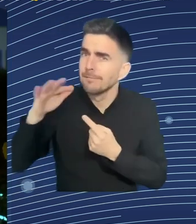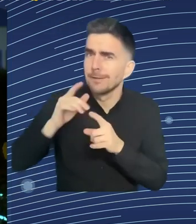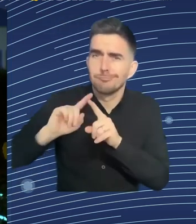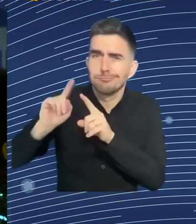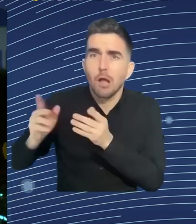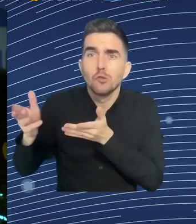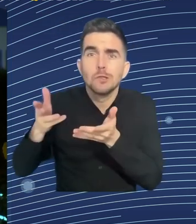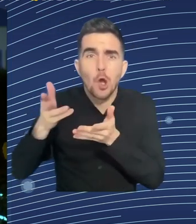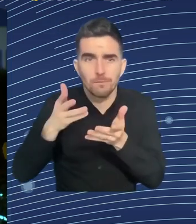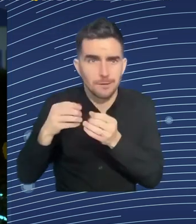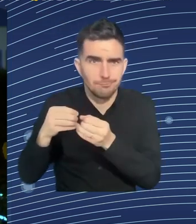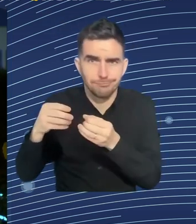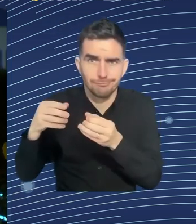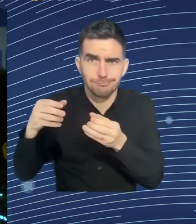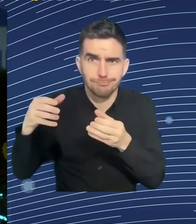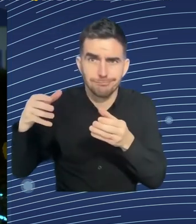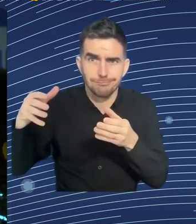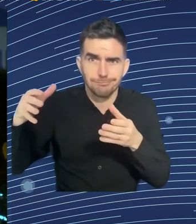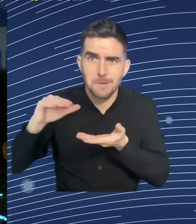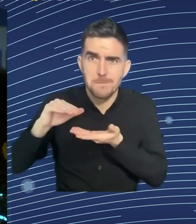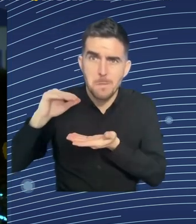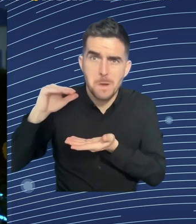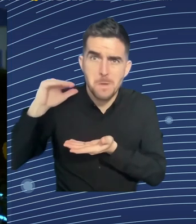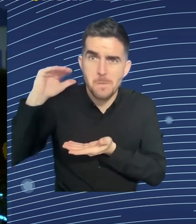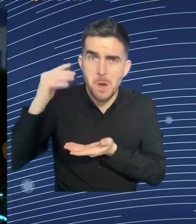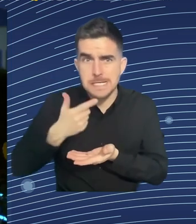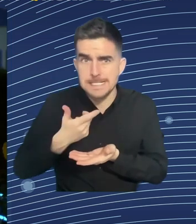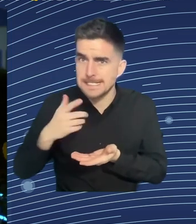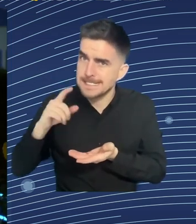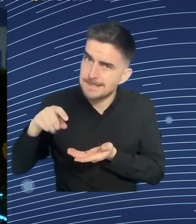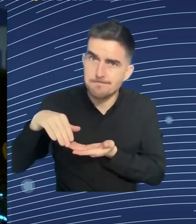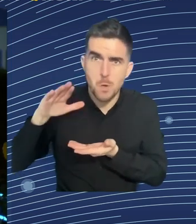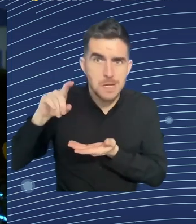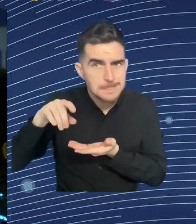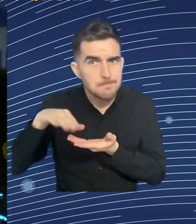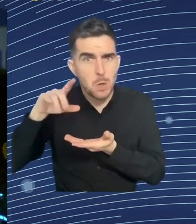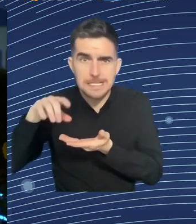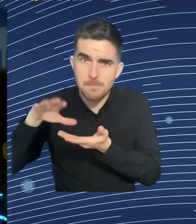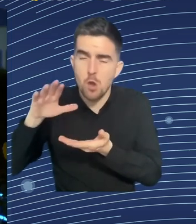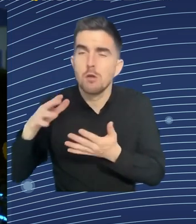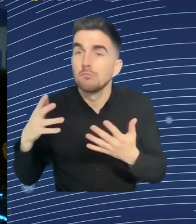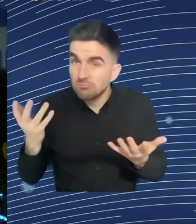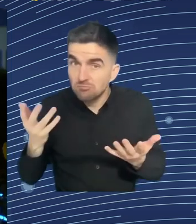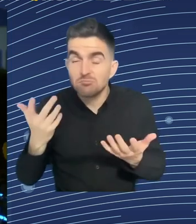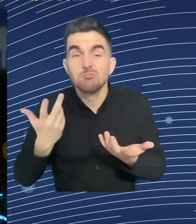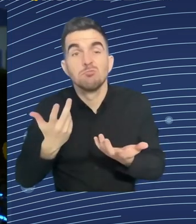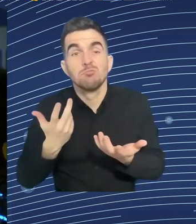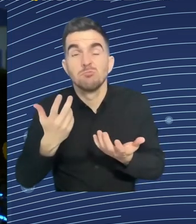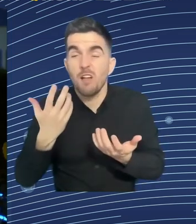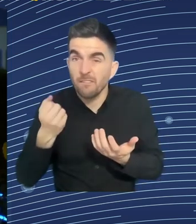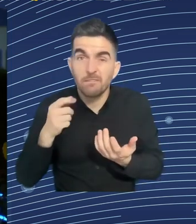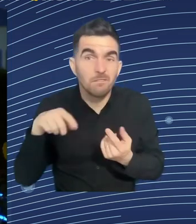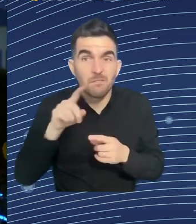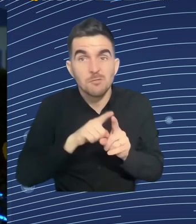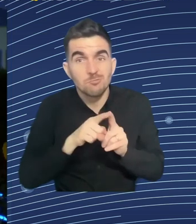for tourism. Now, those are two massive industries. Health and care was taking place at home. Now, it takes place outside. We're